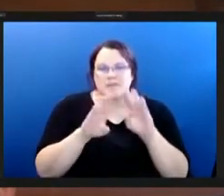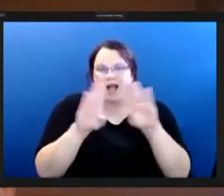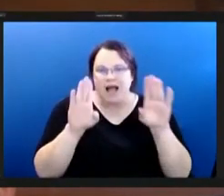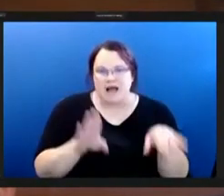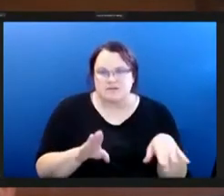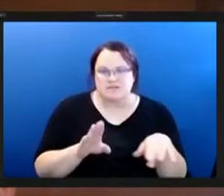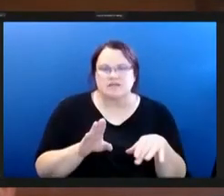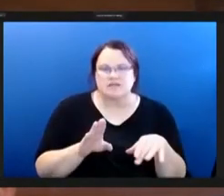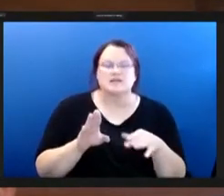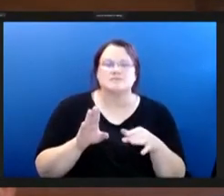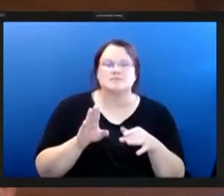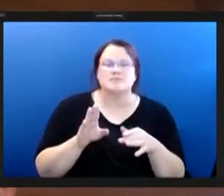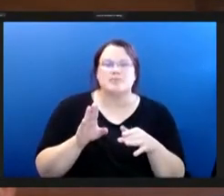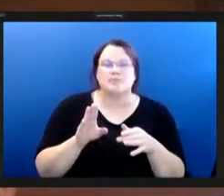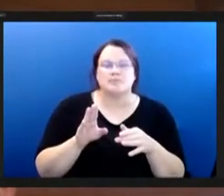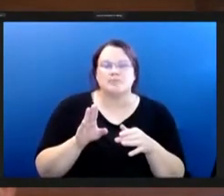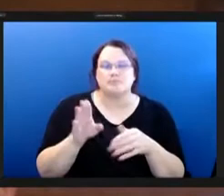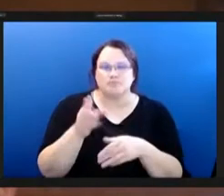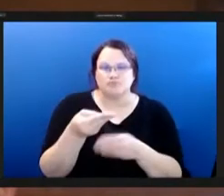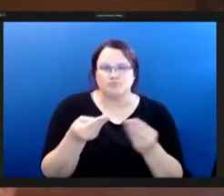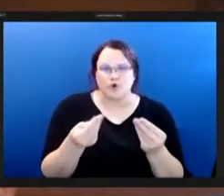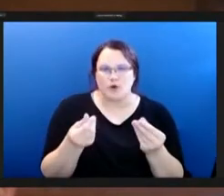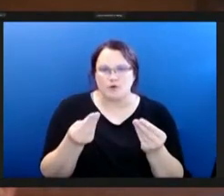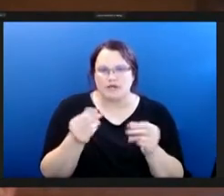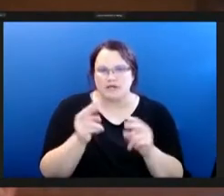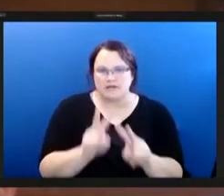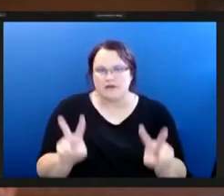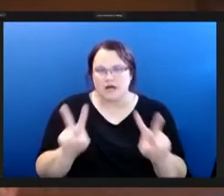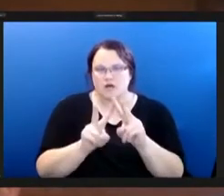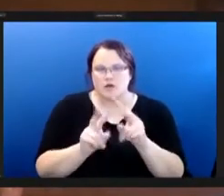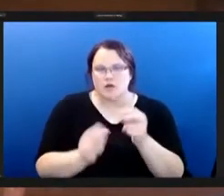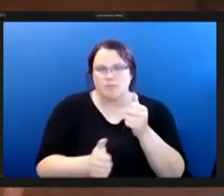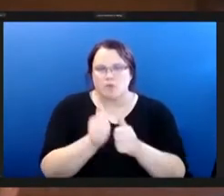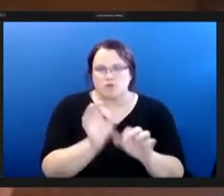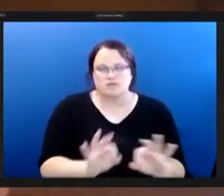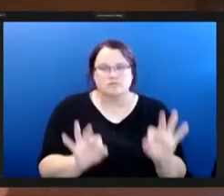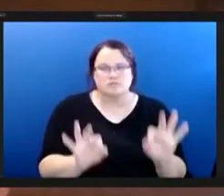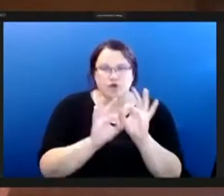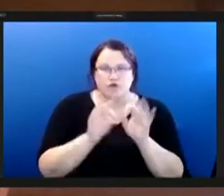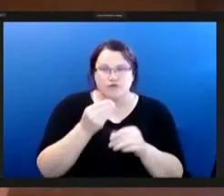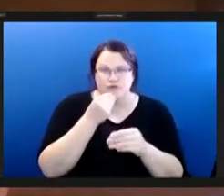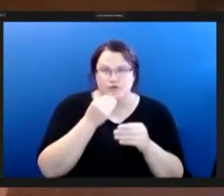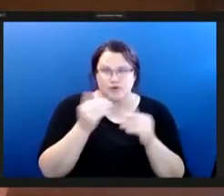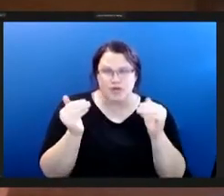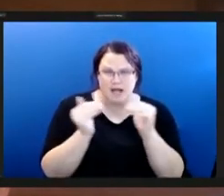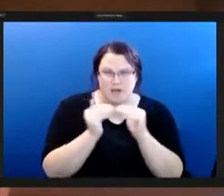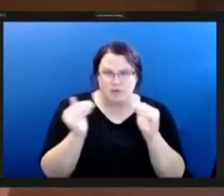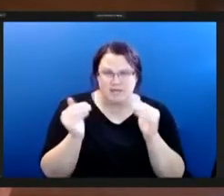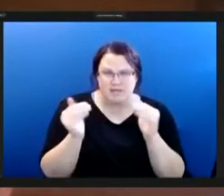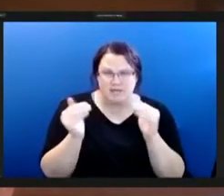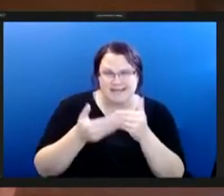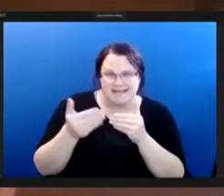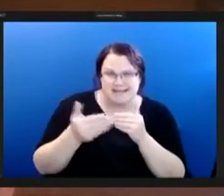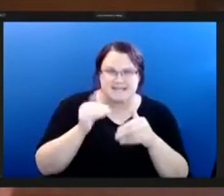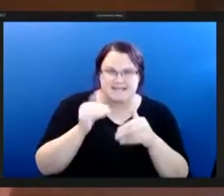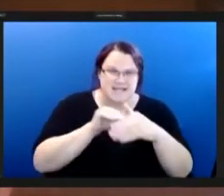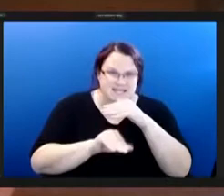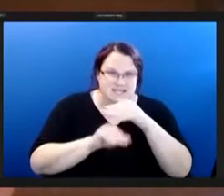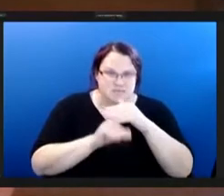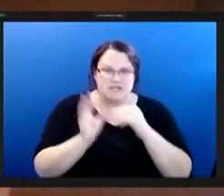but the most important food equity through easy common and accessibility to fruit